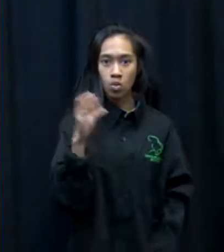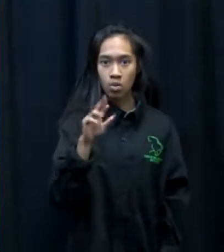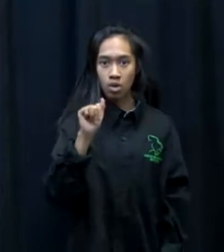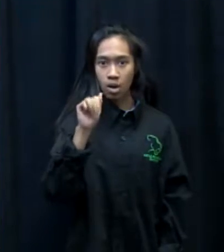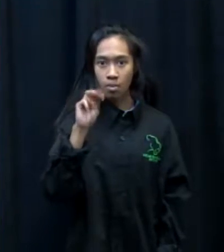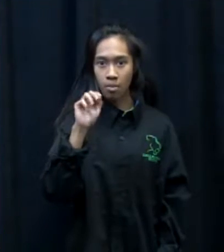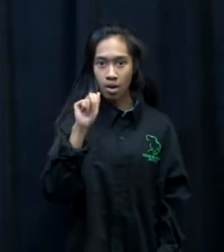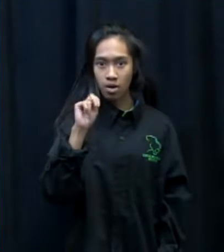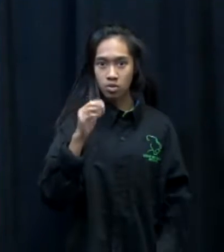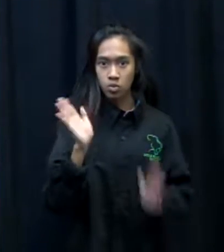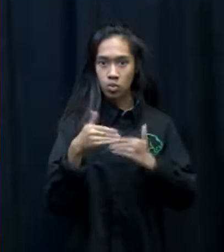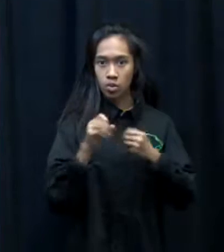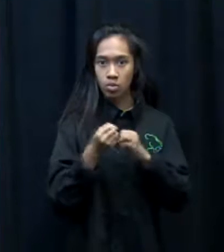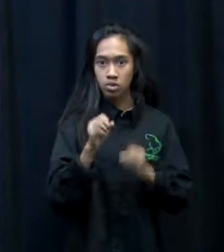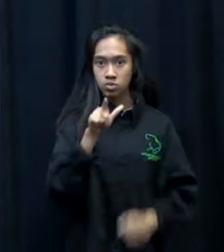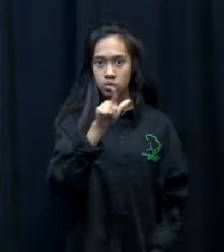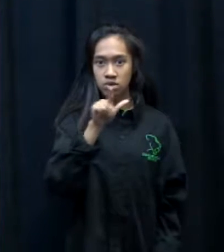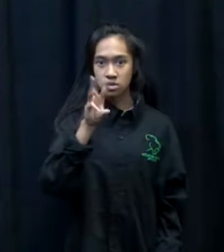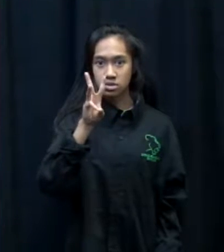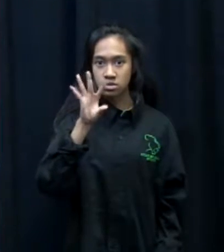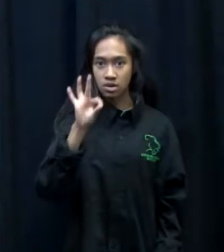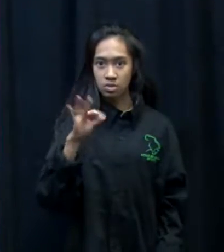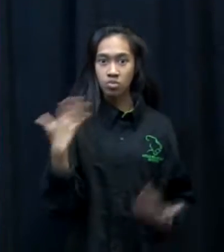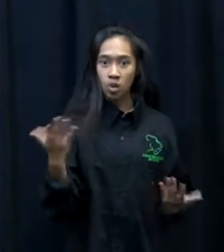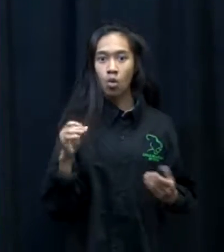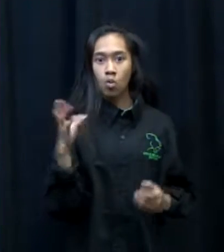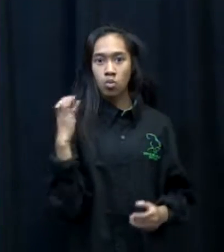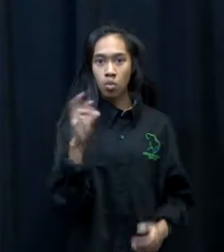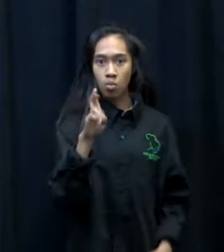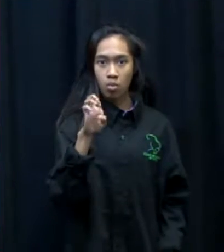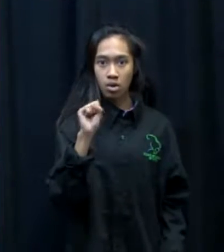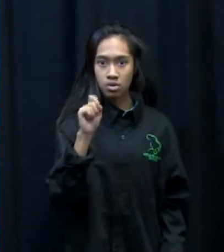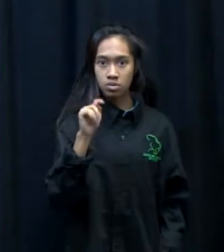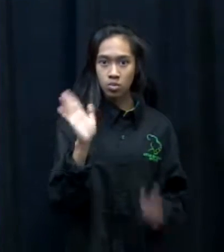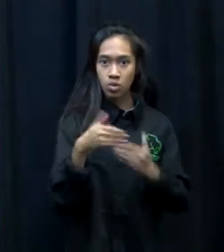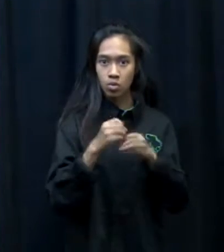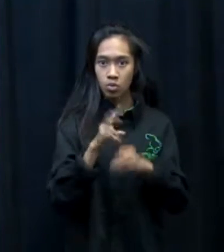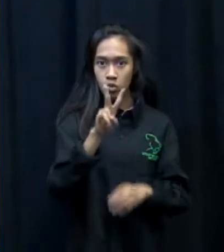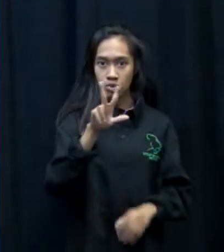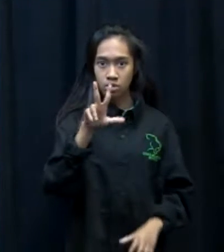Room 269 or Coach Reseker in Room 231.